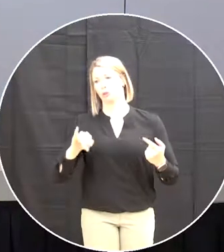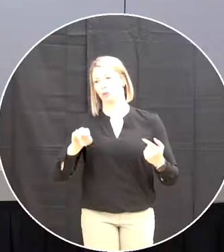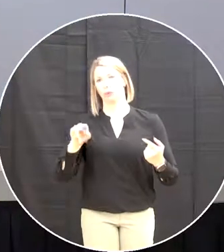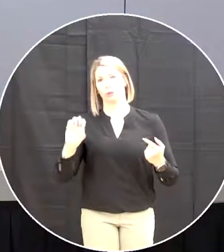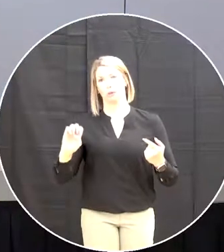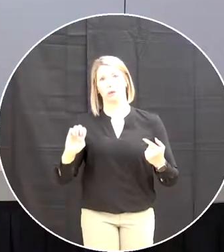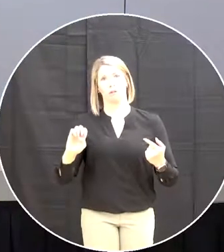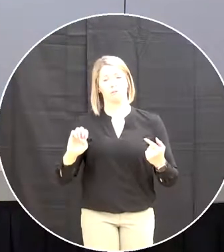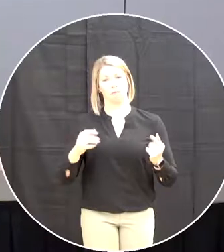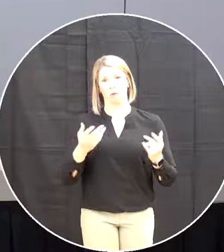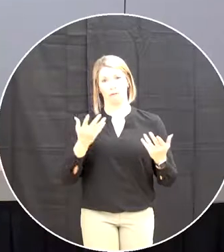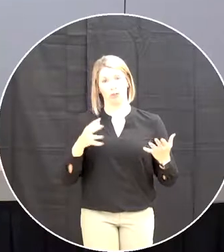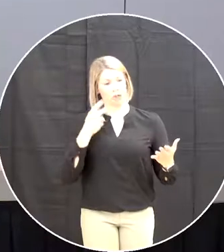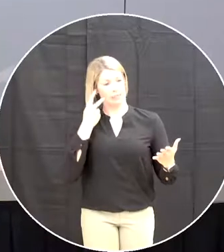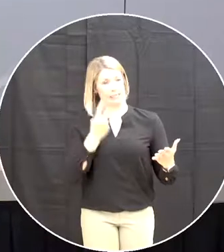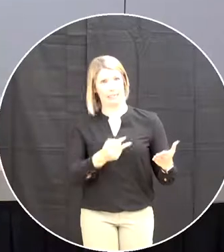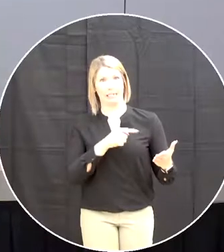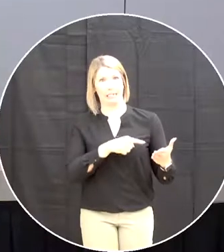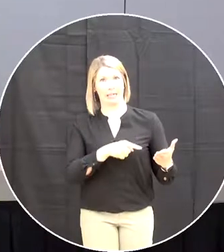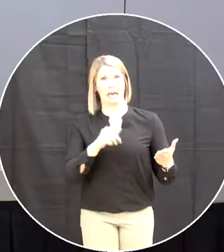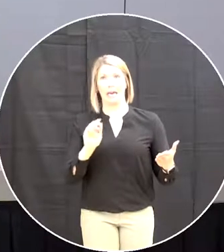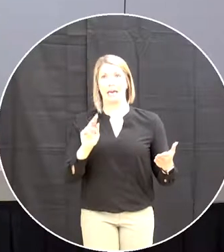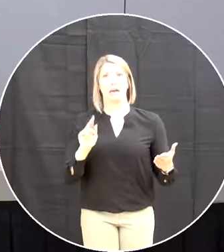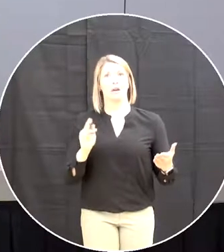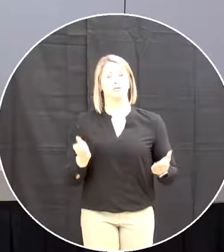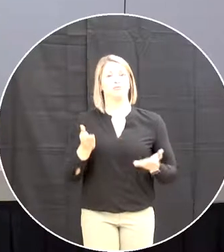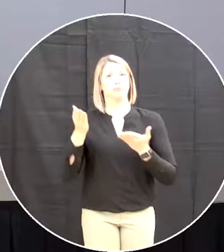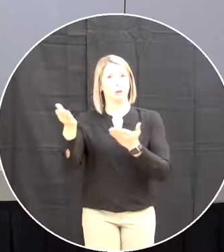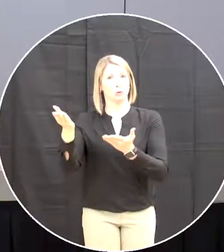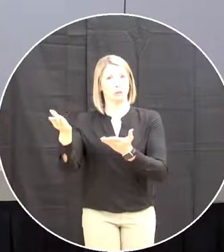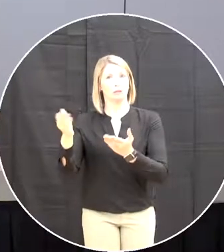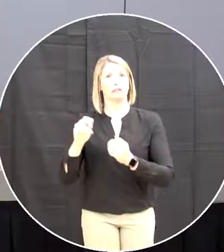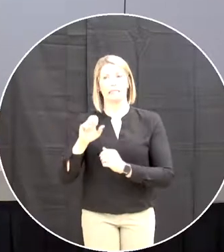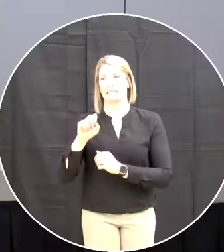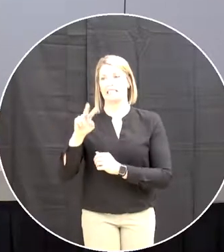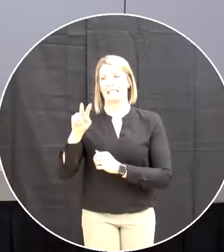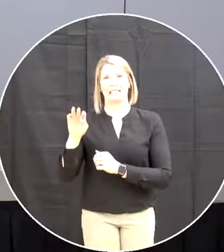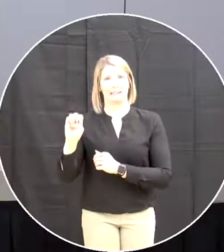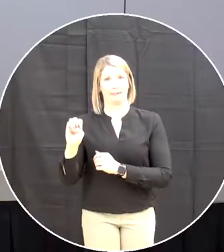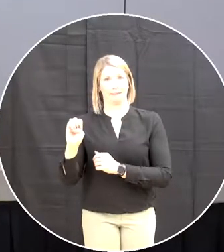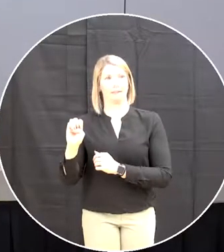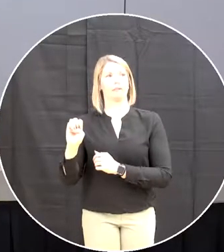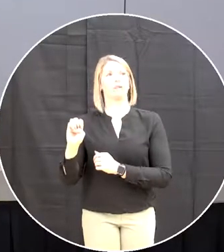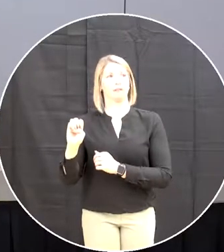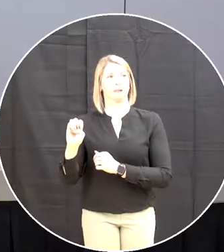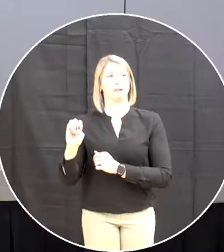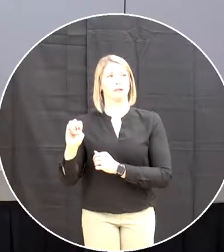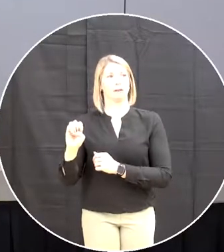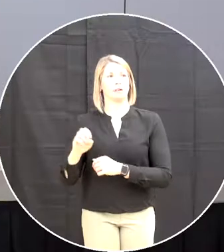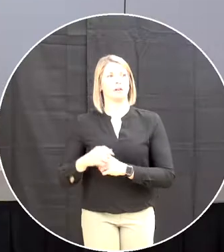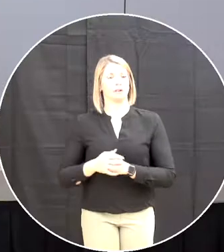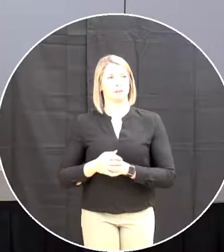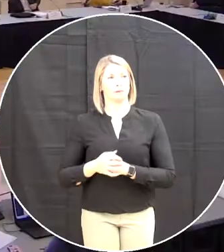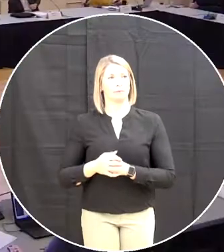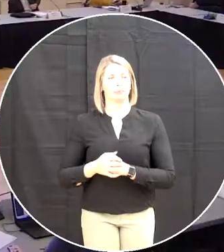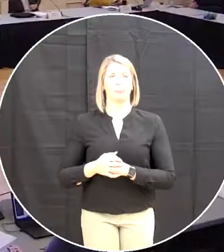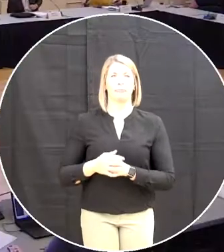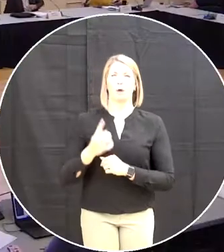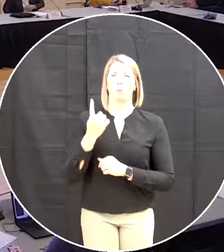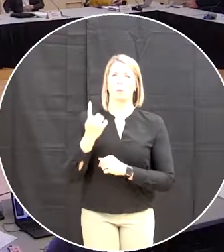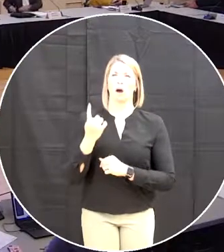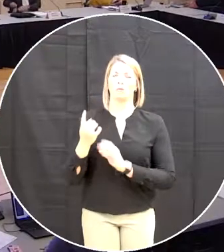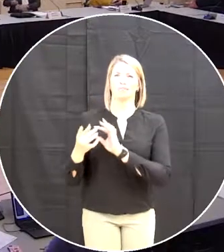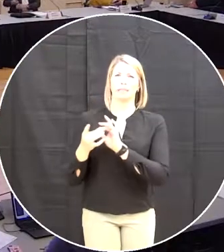uh seconded by steve uh discussion i'm just going to say as one of the as one of the deep learning principles